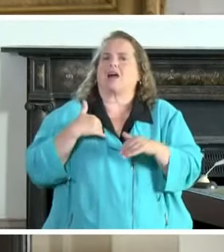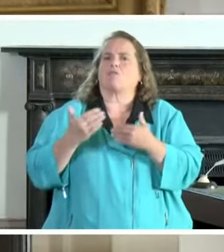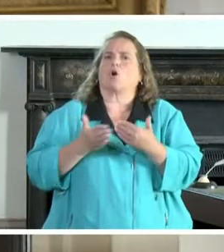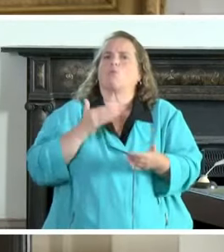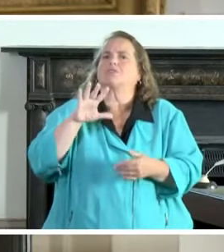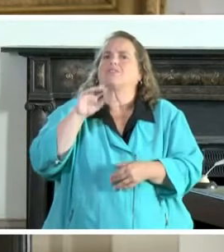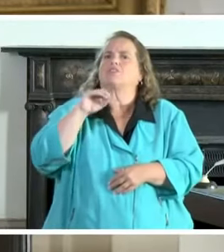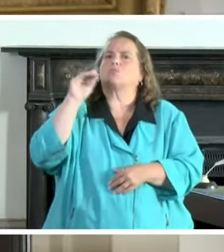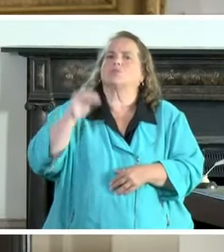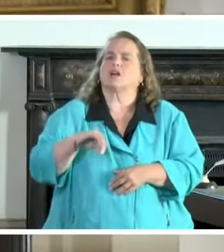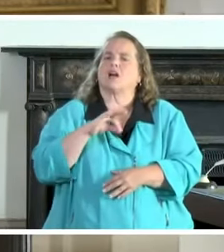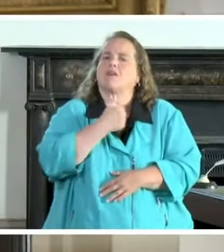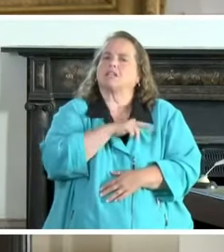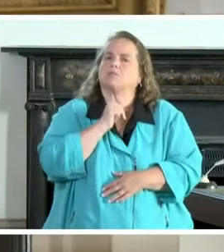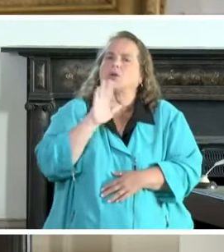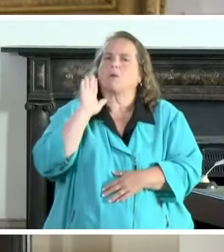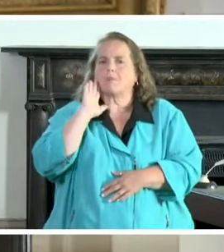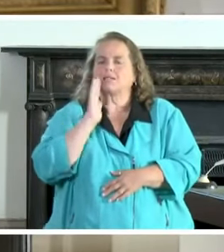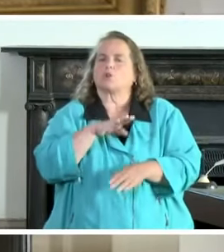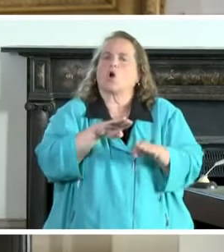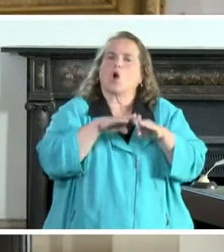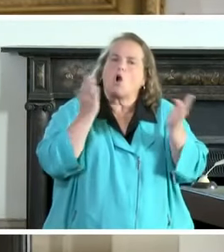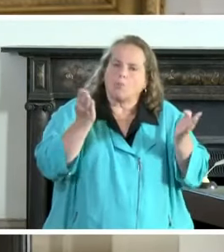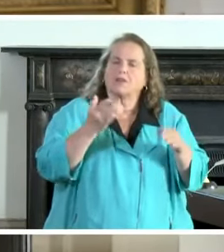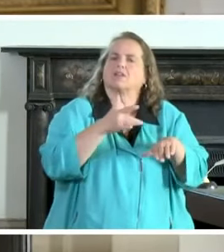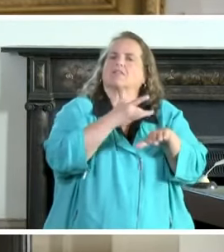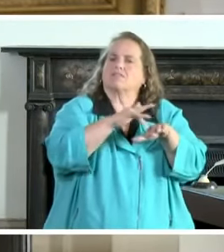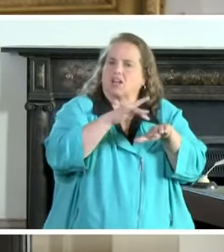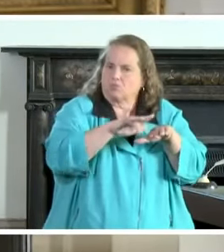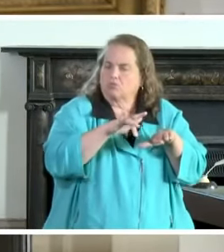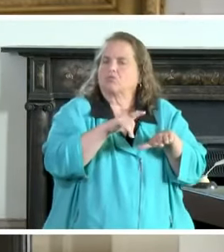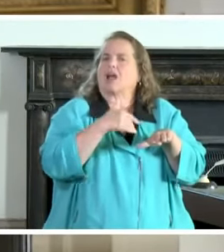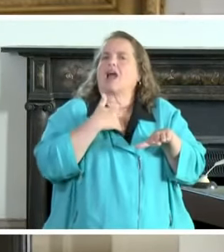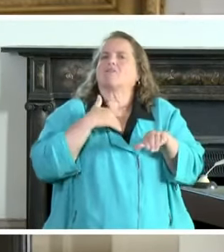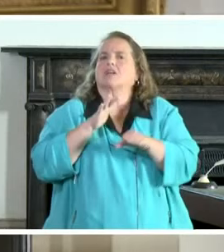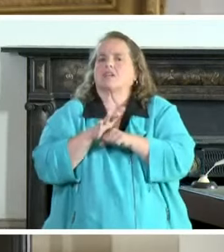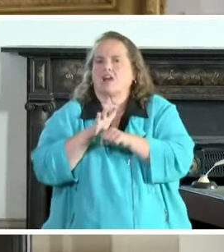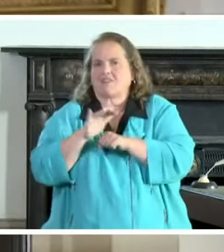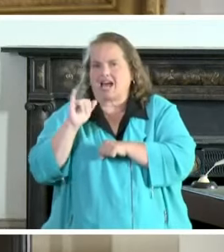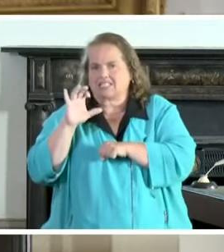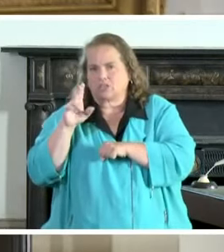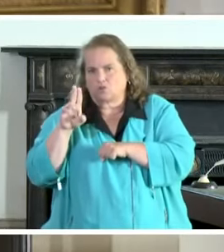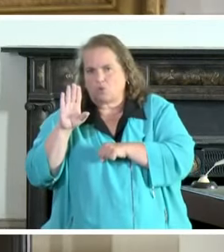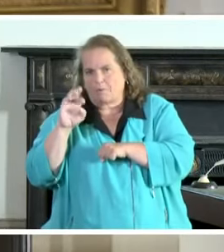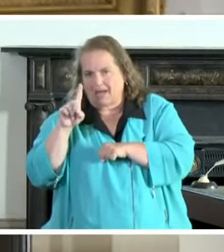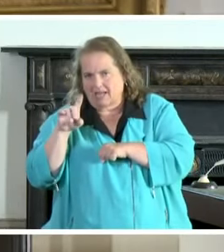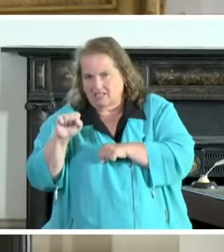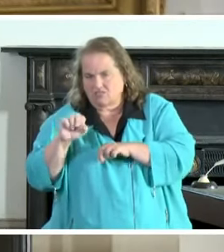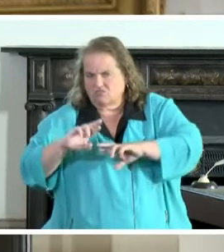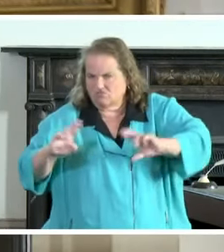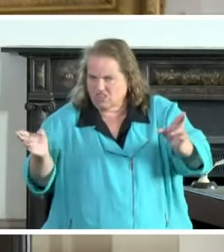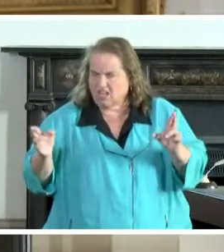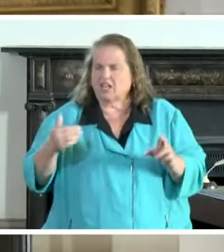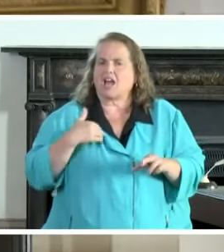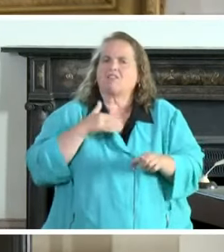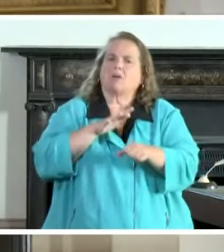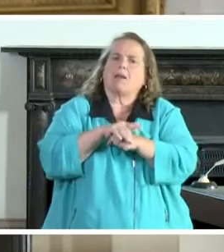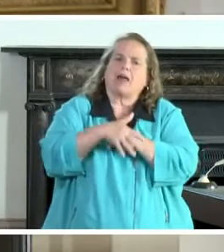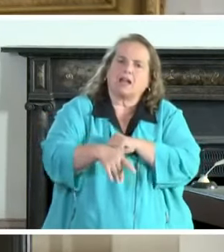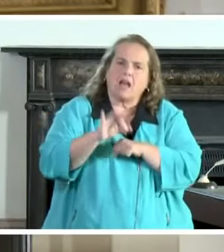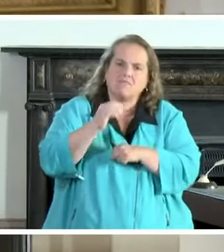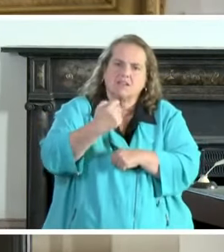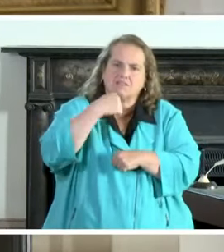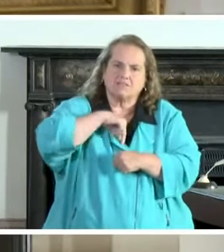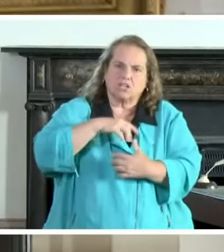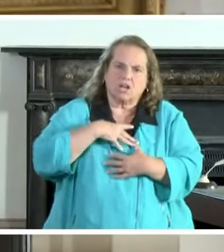hospital beds open and available we have a significant number of icu beds we have plenty of ventilator capacity